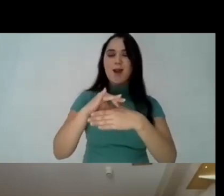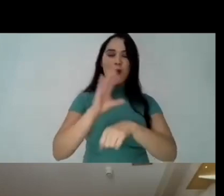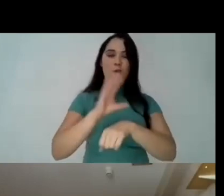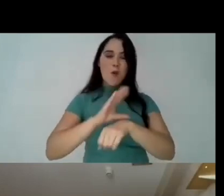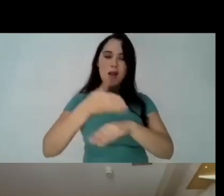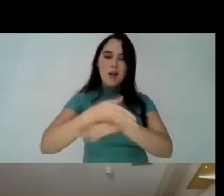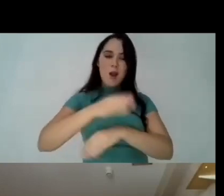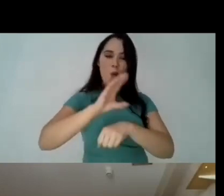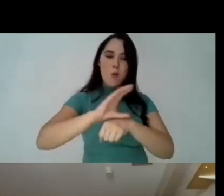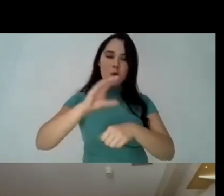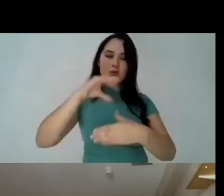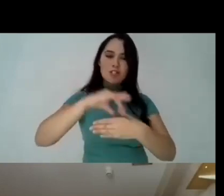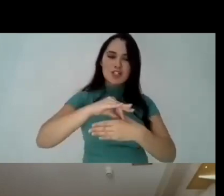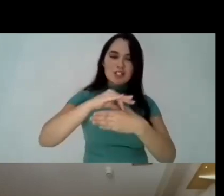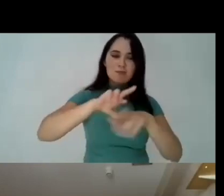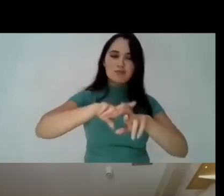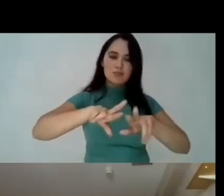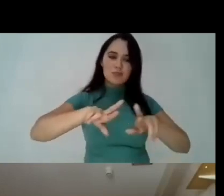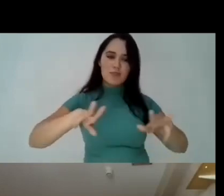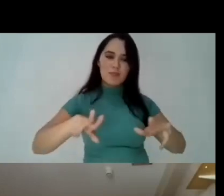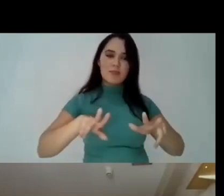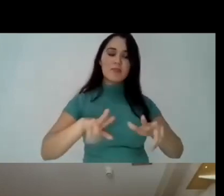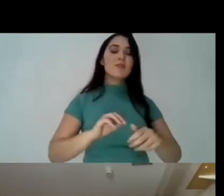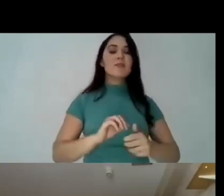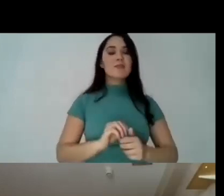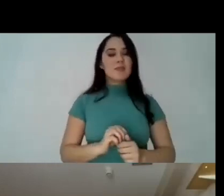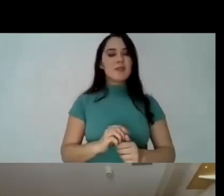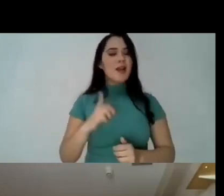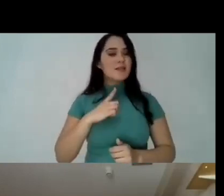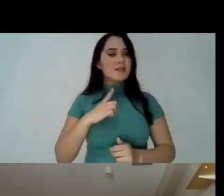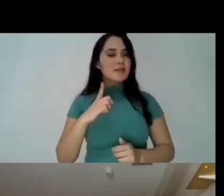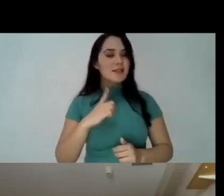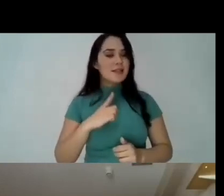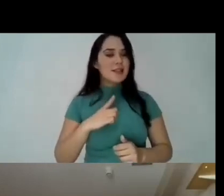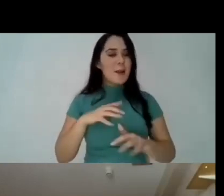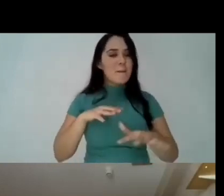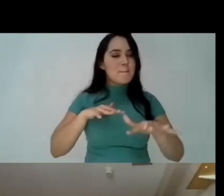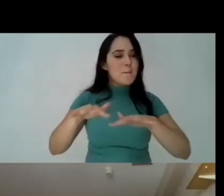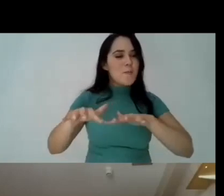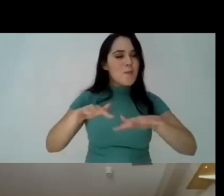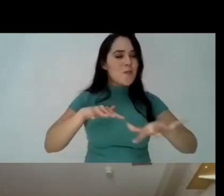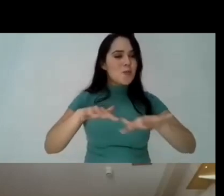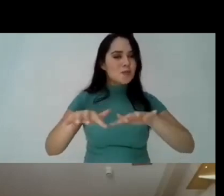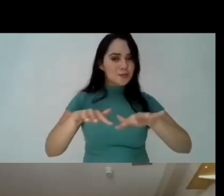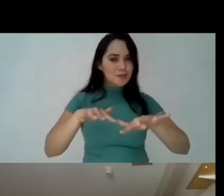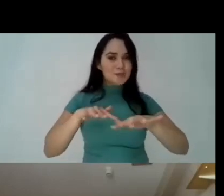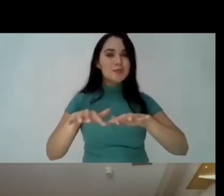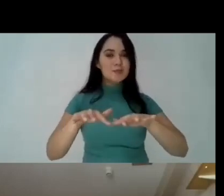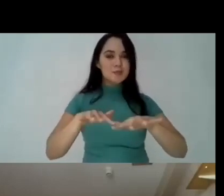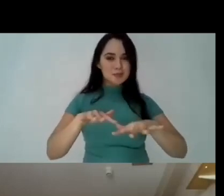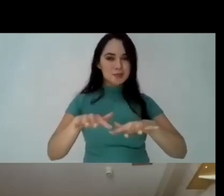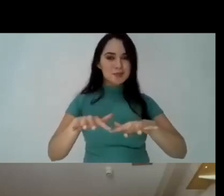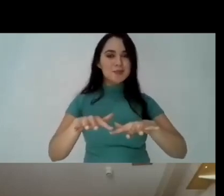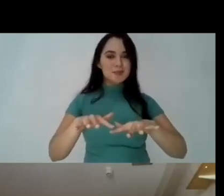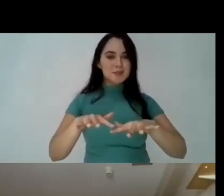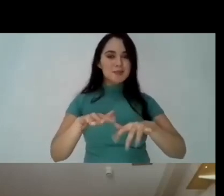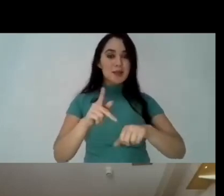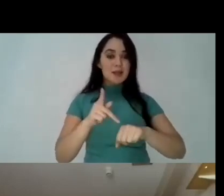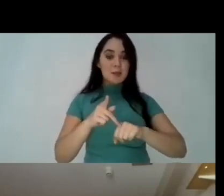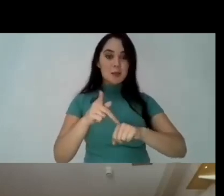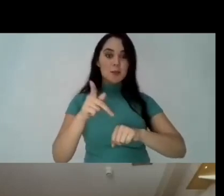we have a large number of women attending attending university but